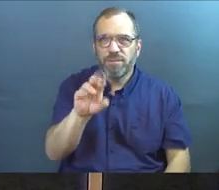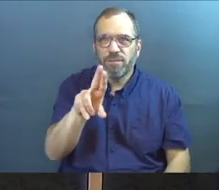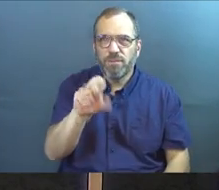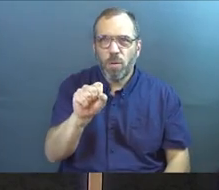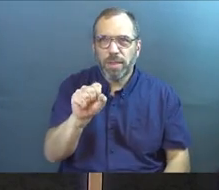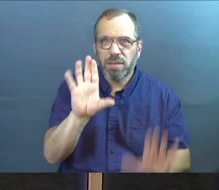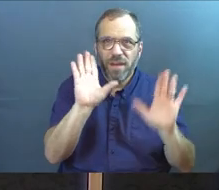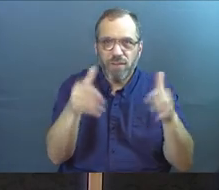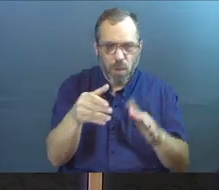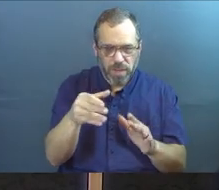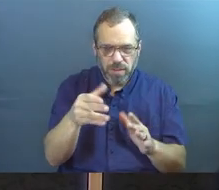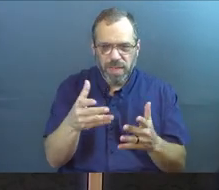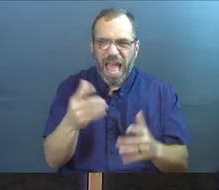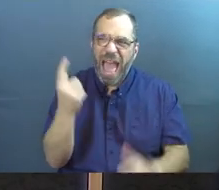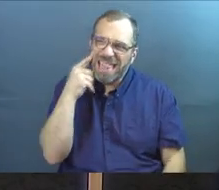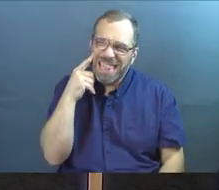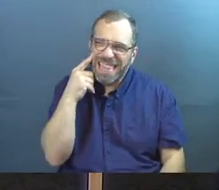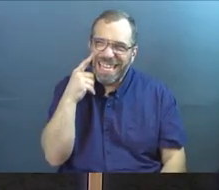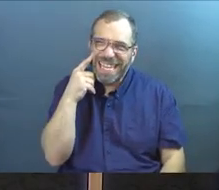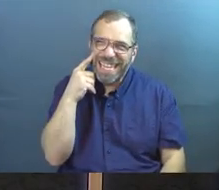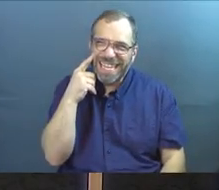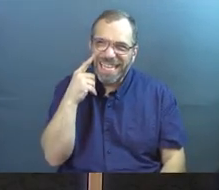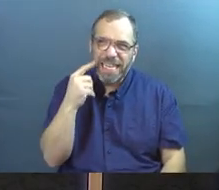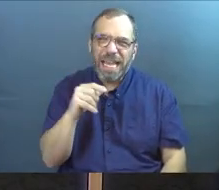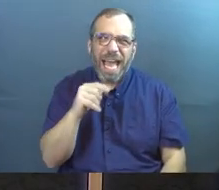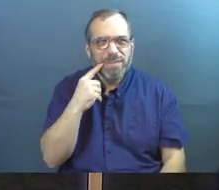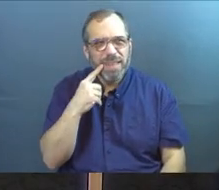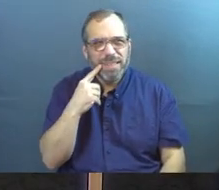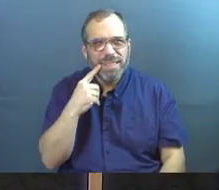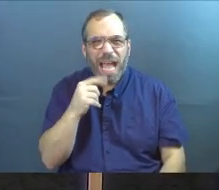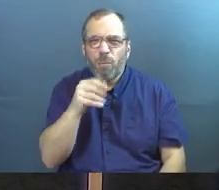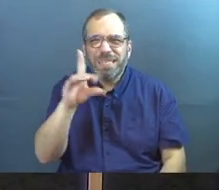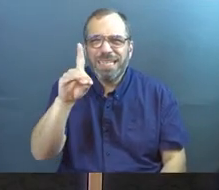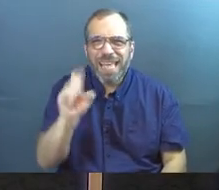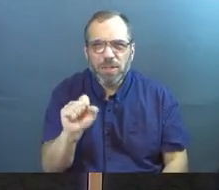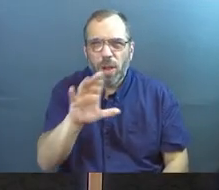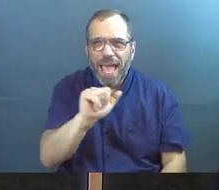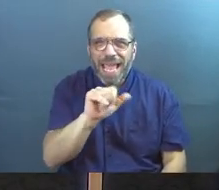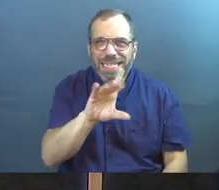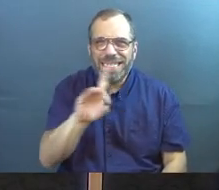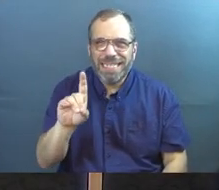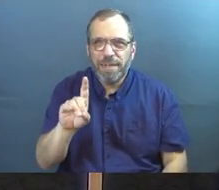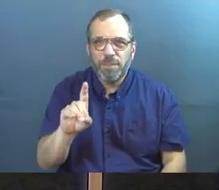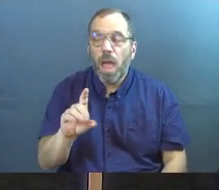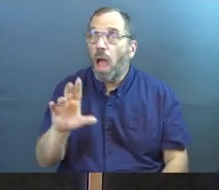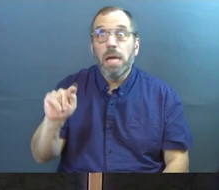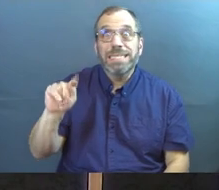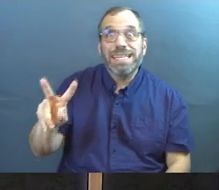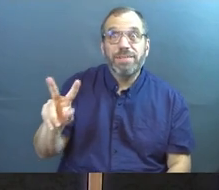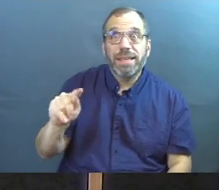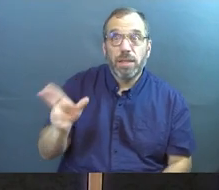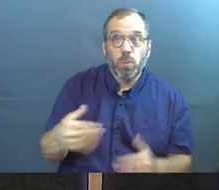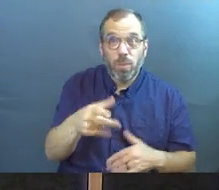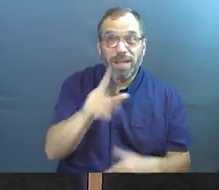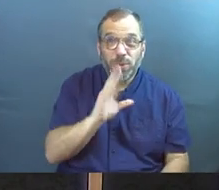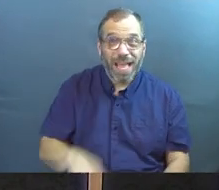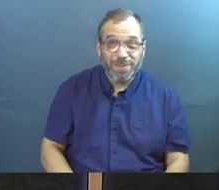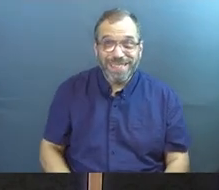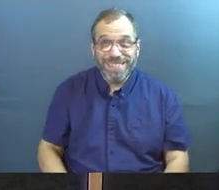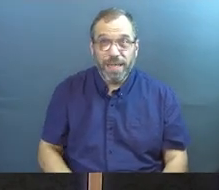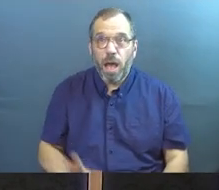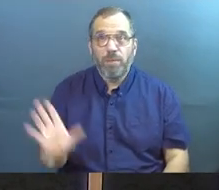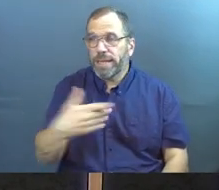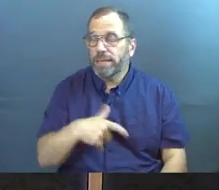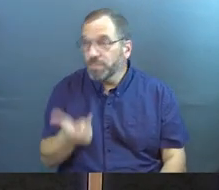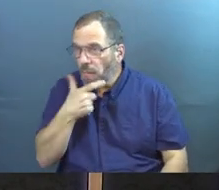And I think, honestly, I think I was a little bit undiagnosed ADD. And, gosh, I mean, if you had a TV on in the room while you were talking to me,